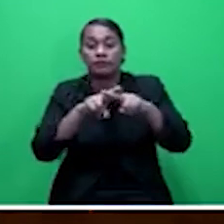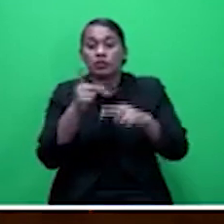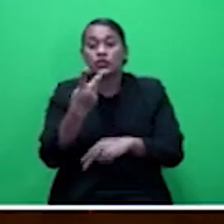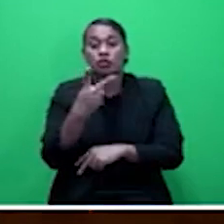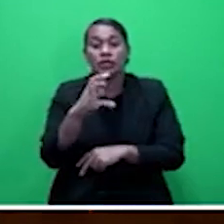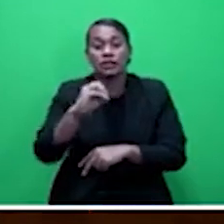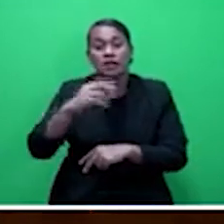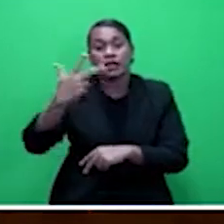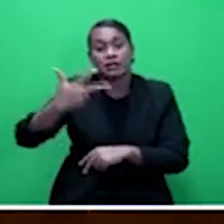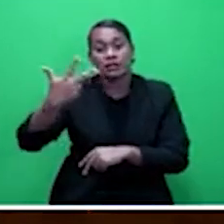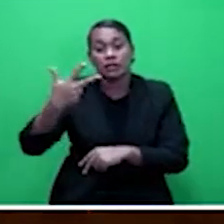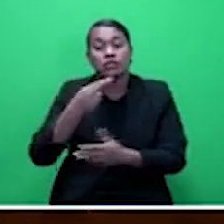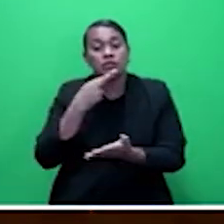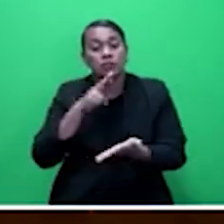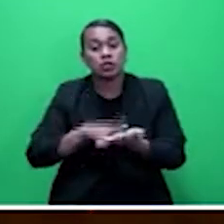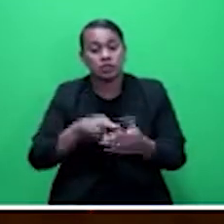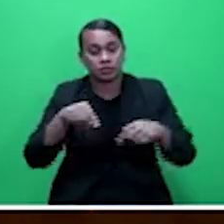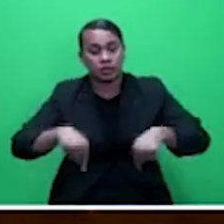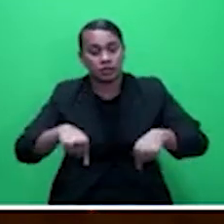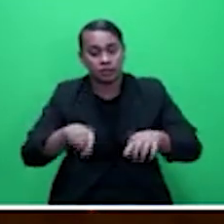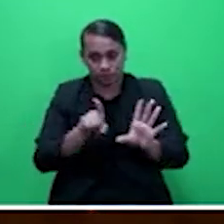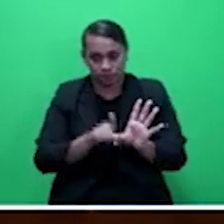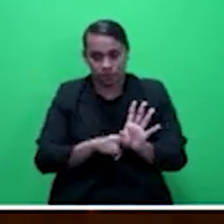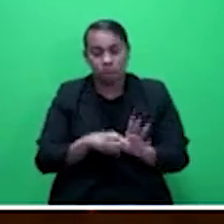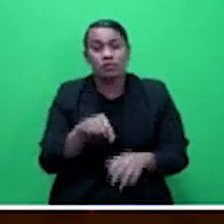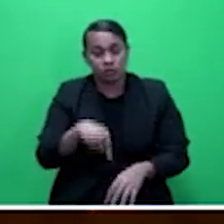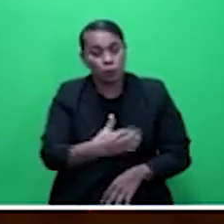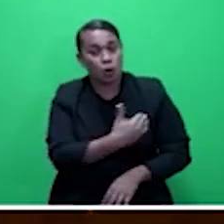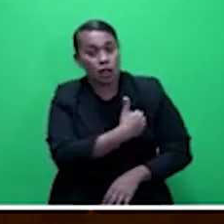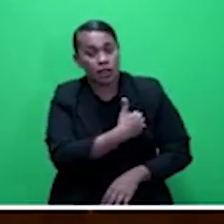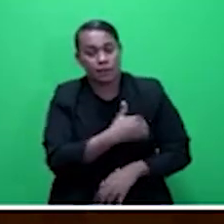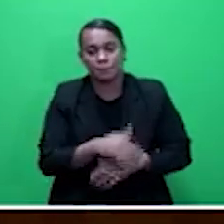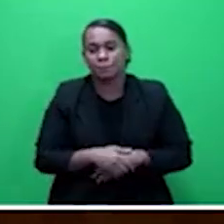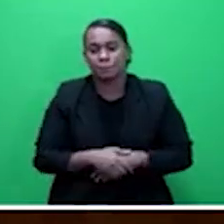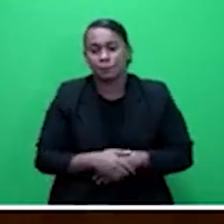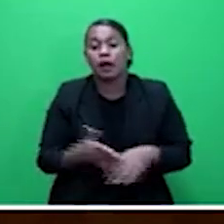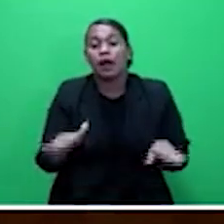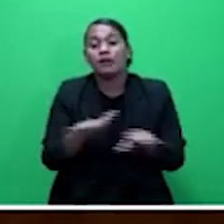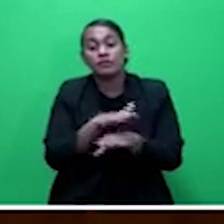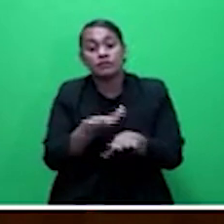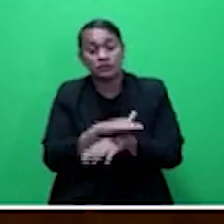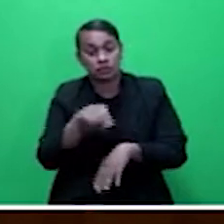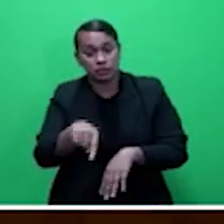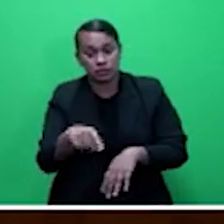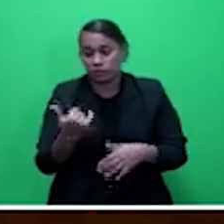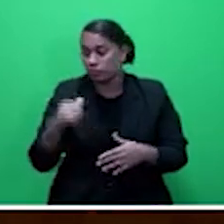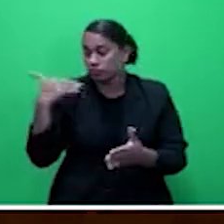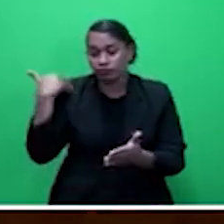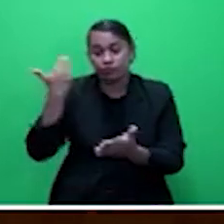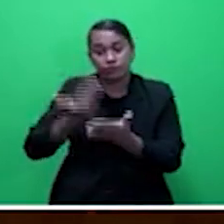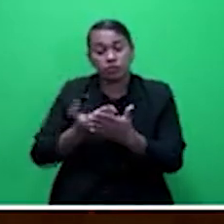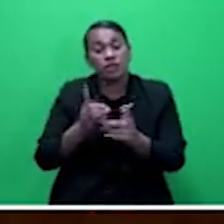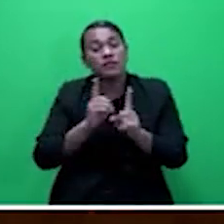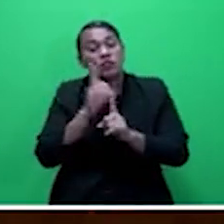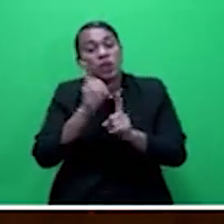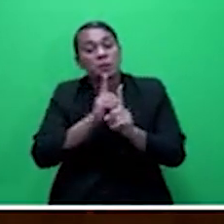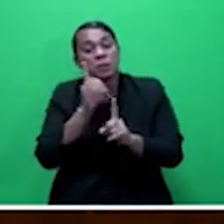This report will be covering the latest development since the 2017 Annual Report.